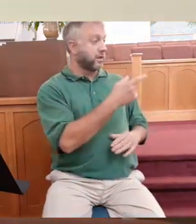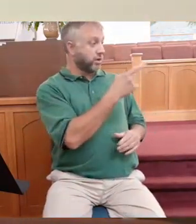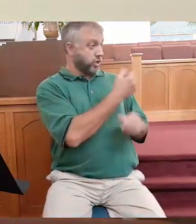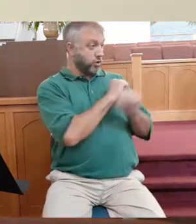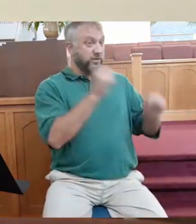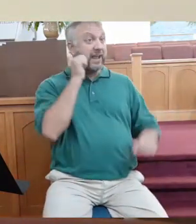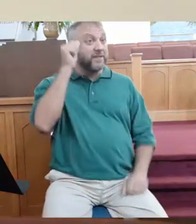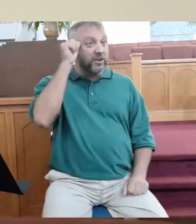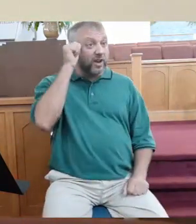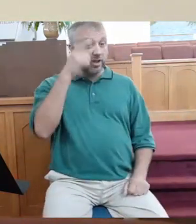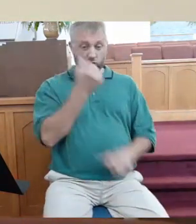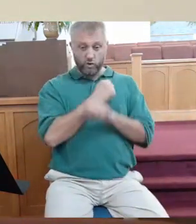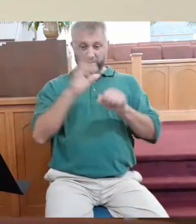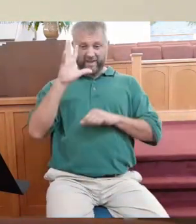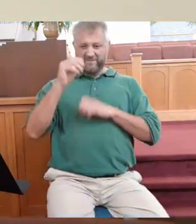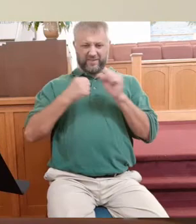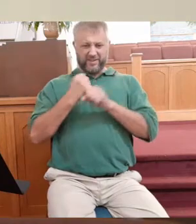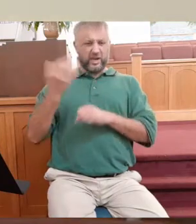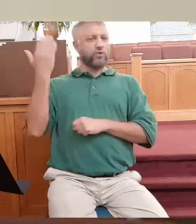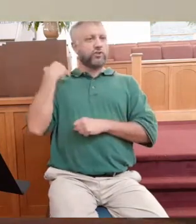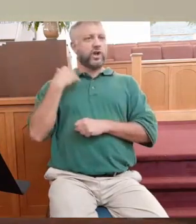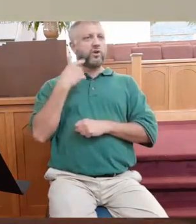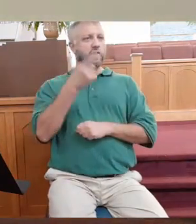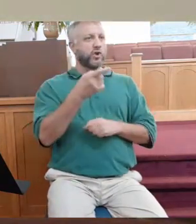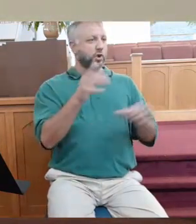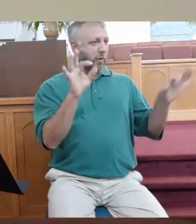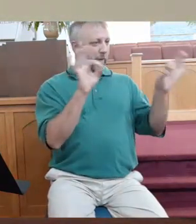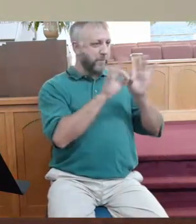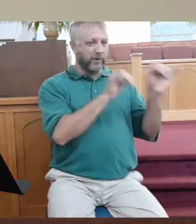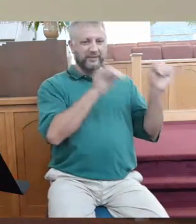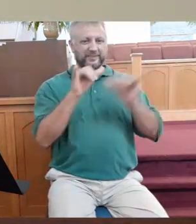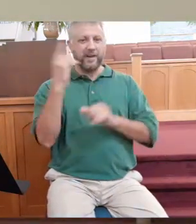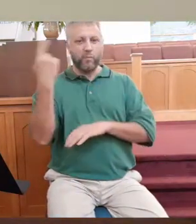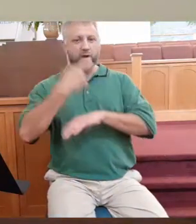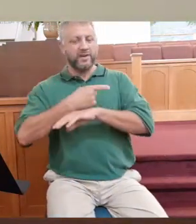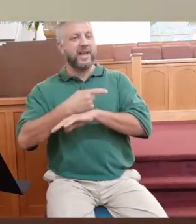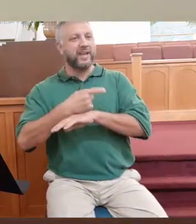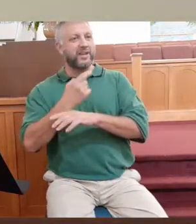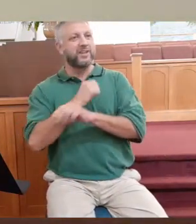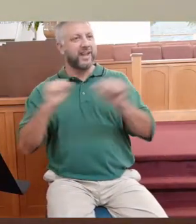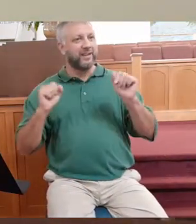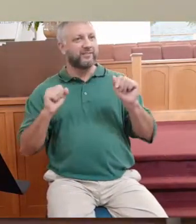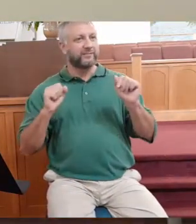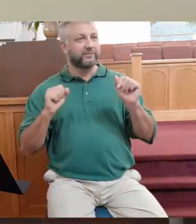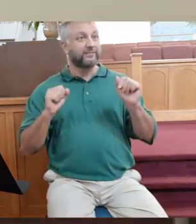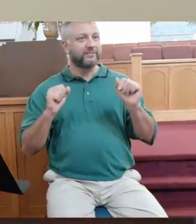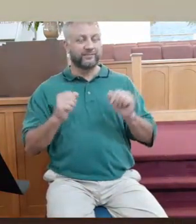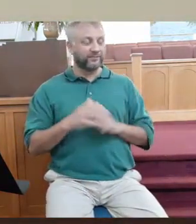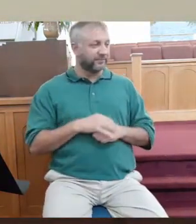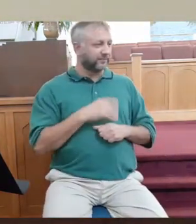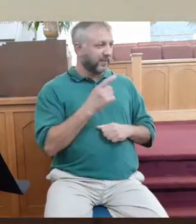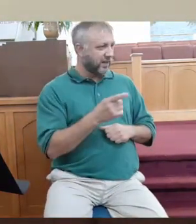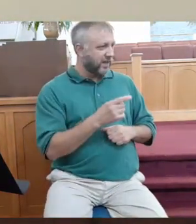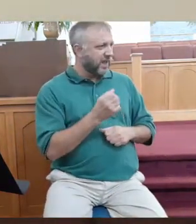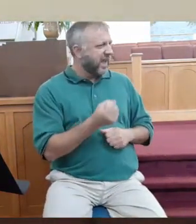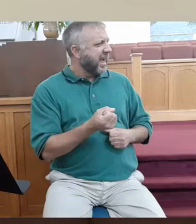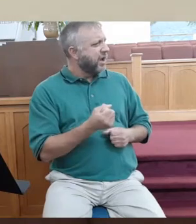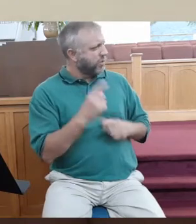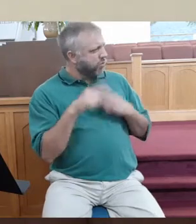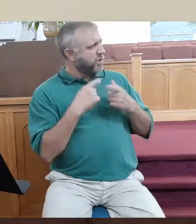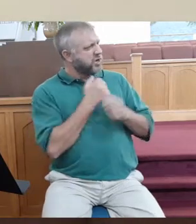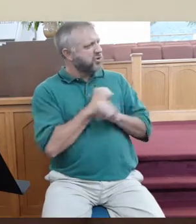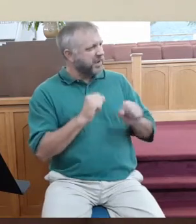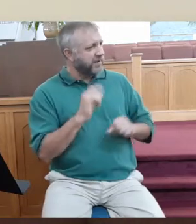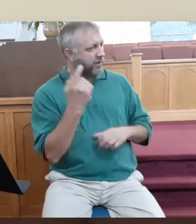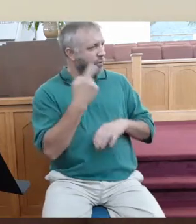means? That means for those of you out there in these pews who are struggling to follow God this morning, but you know that He has saved you, and